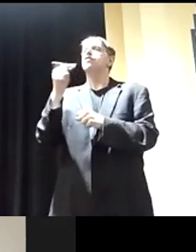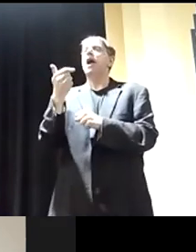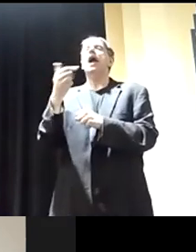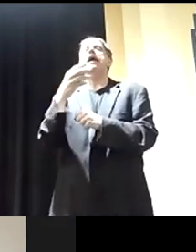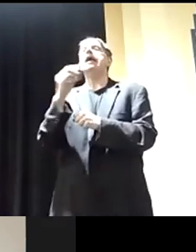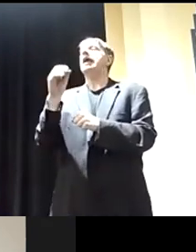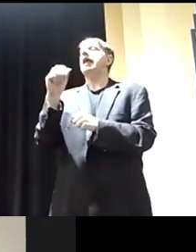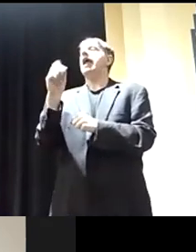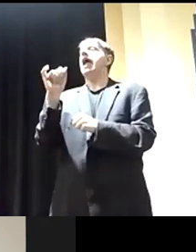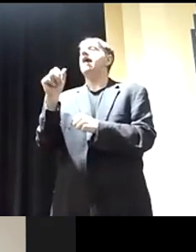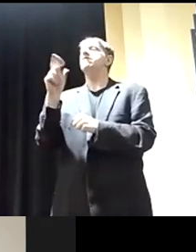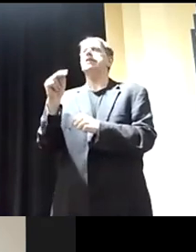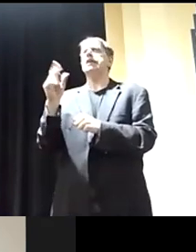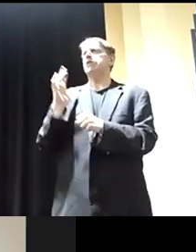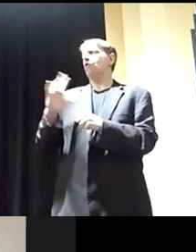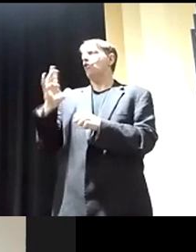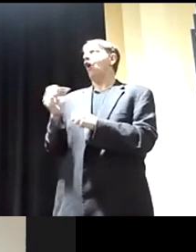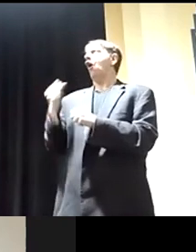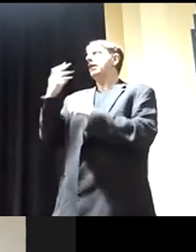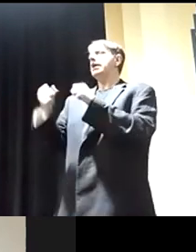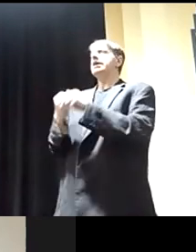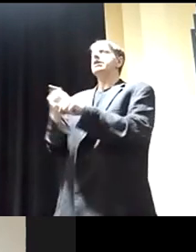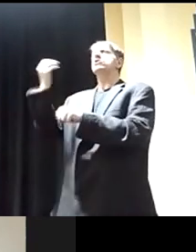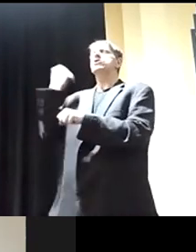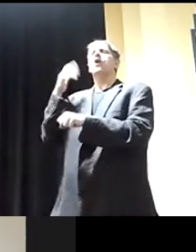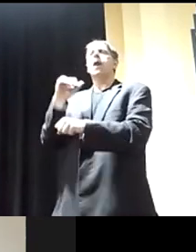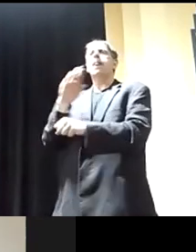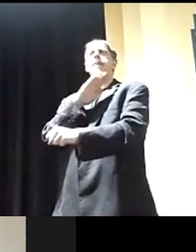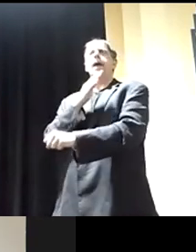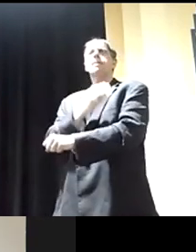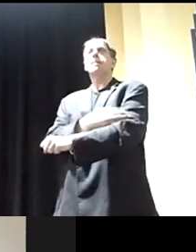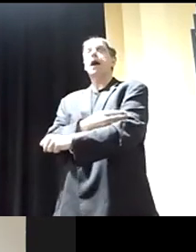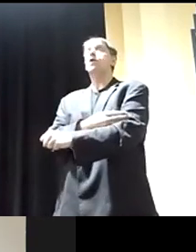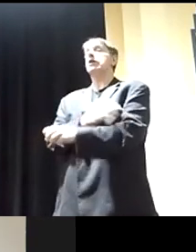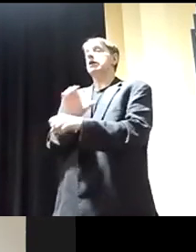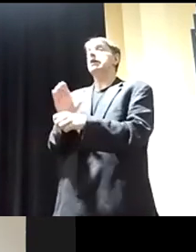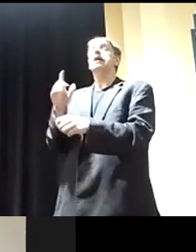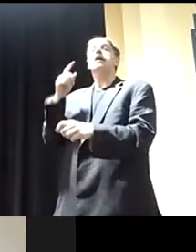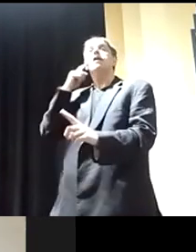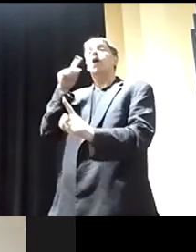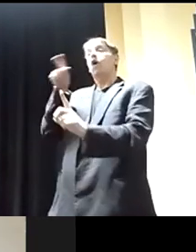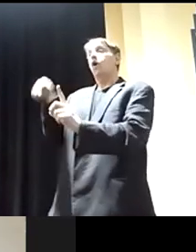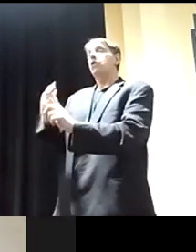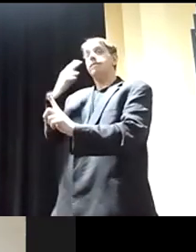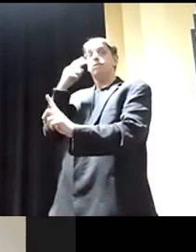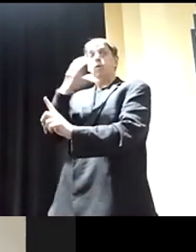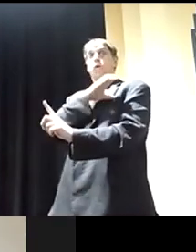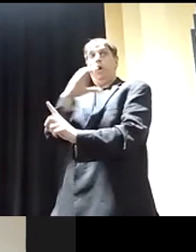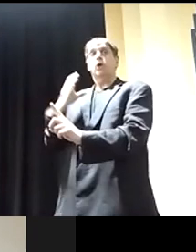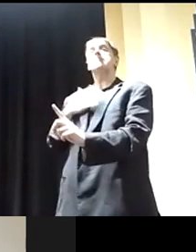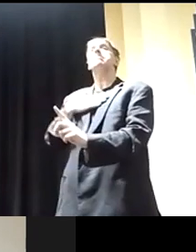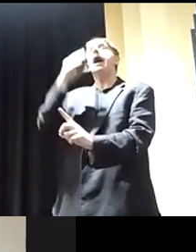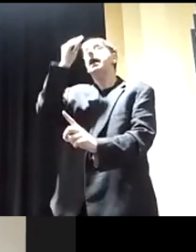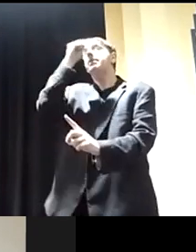years earlier. And that's a power that should be vested solely, in my opinion, by Congress, because